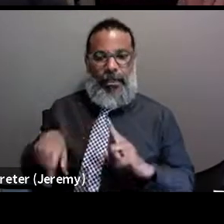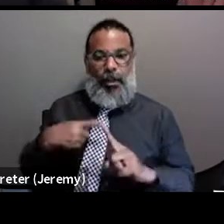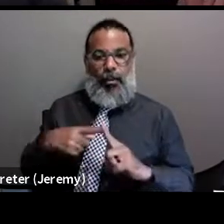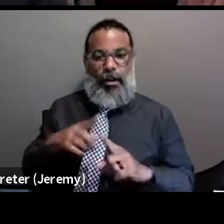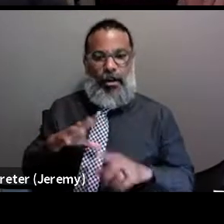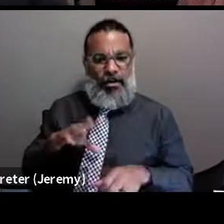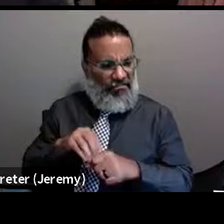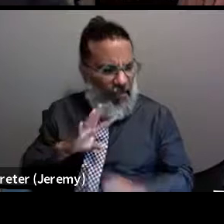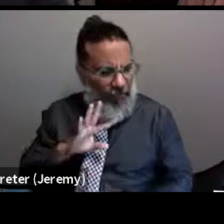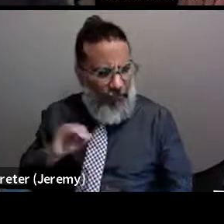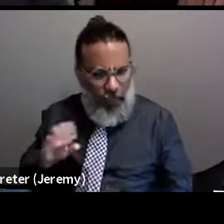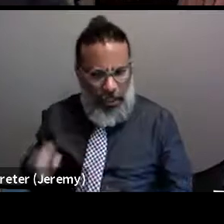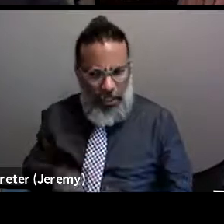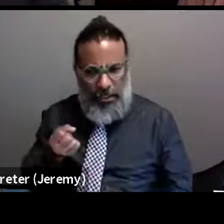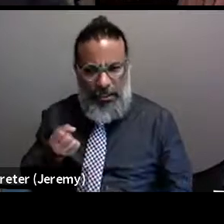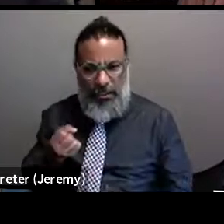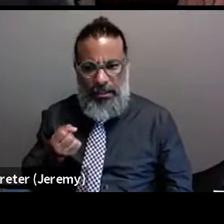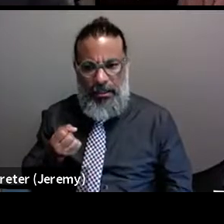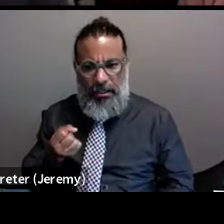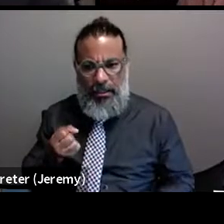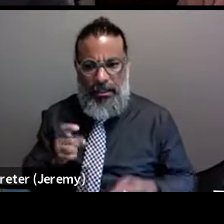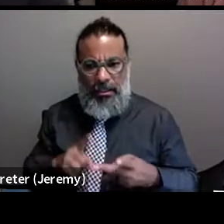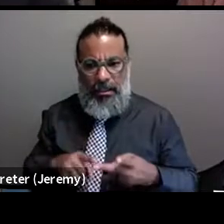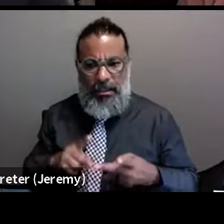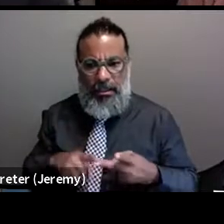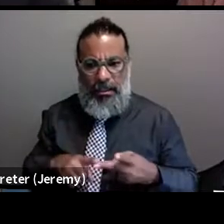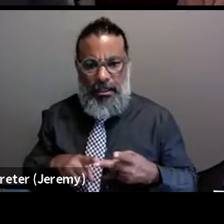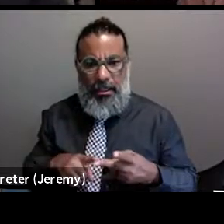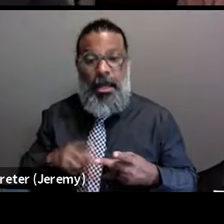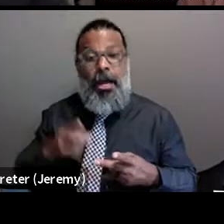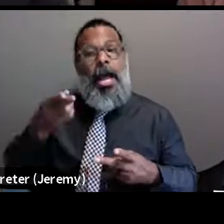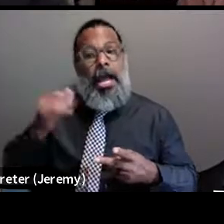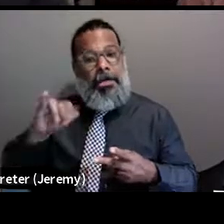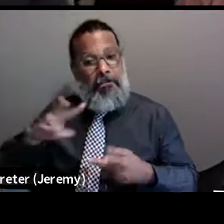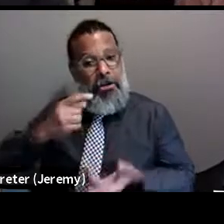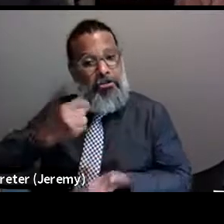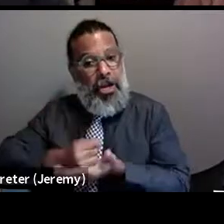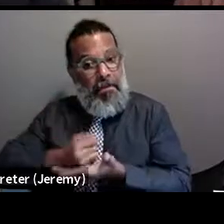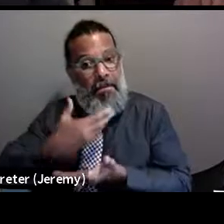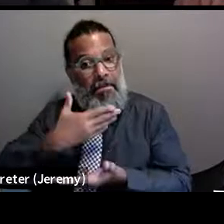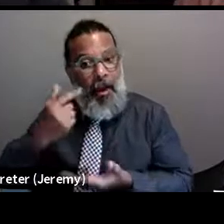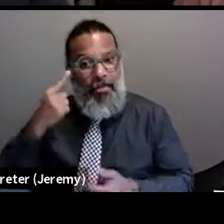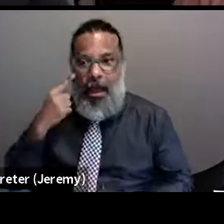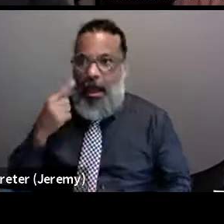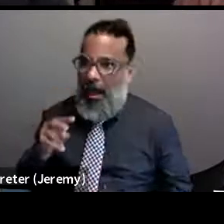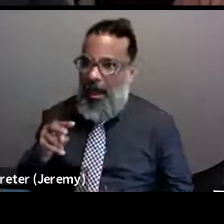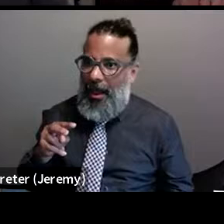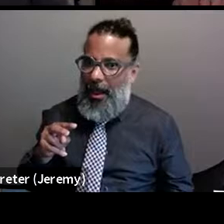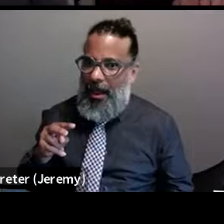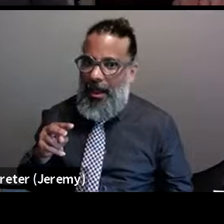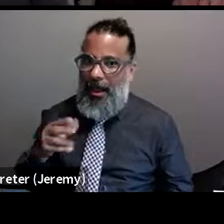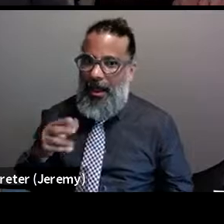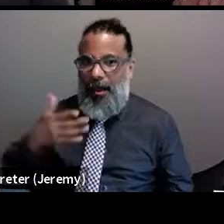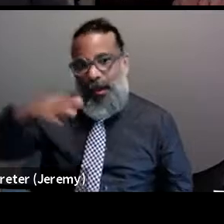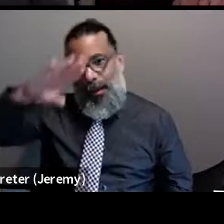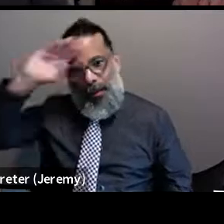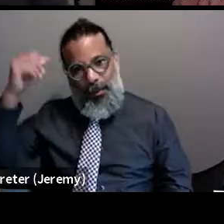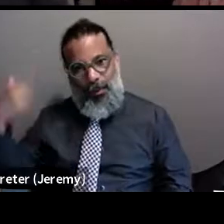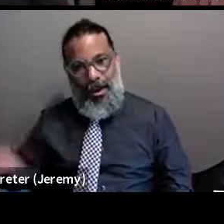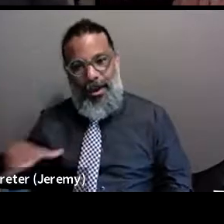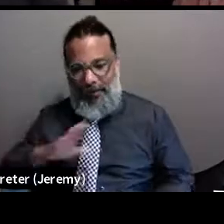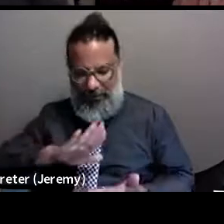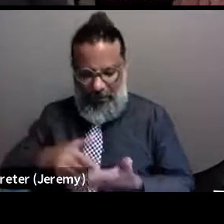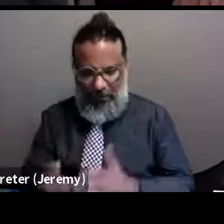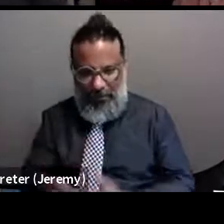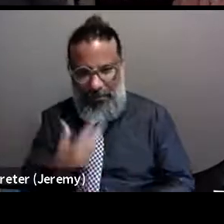my 40s, and the treatments for HIV were getting better. For a moment, I thought, oh, what a relief, I don't have to take like all these